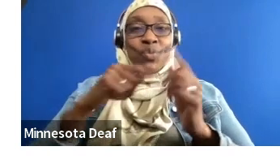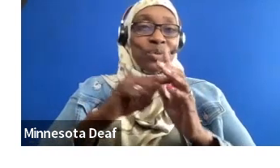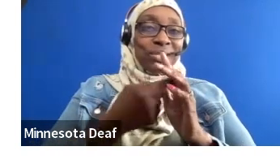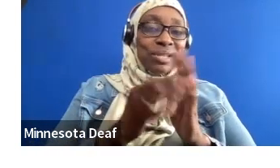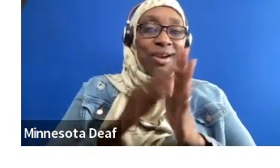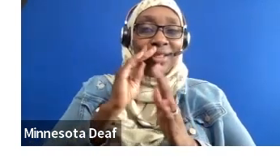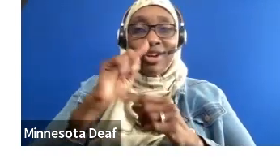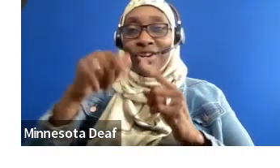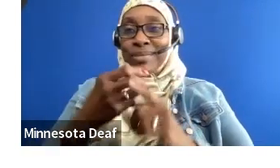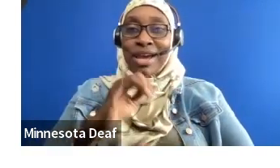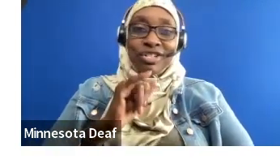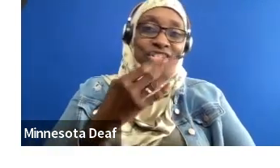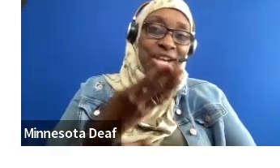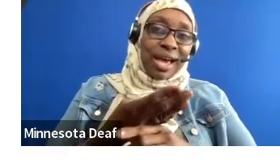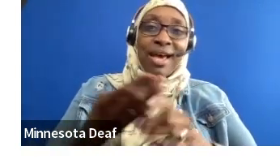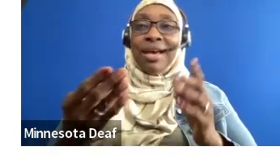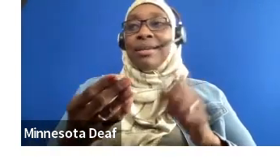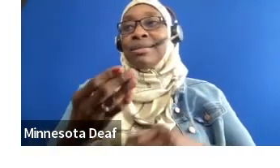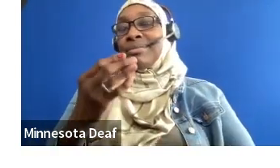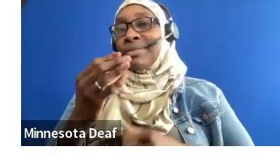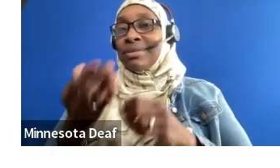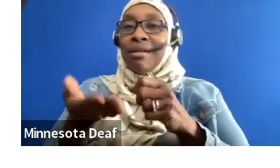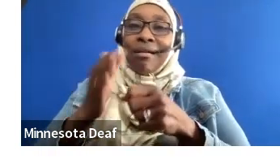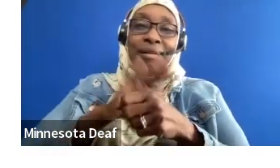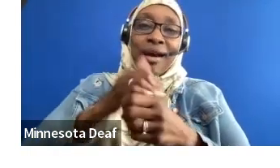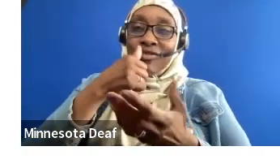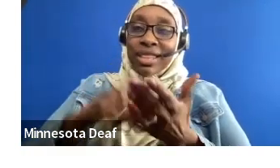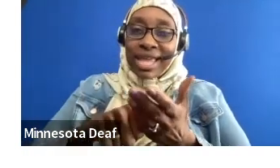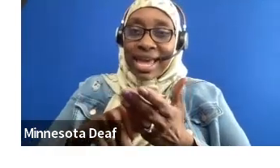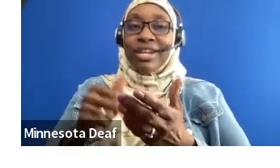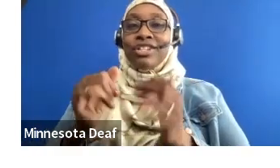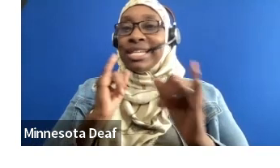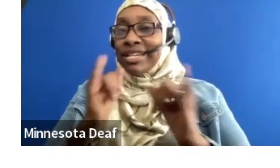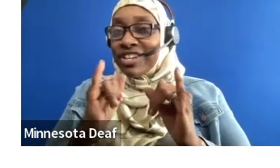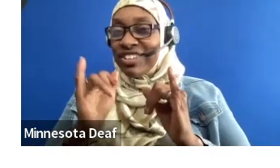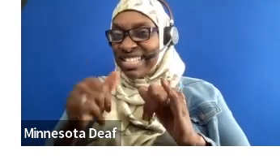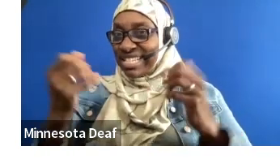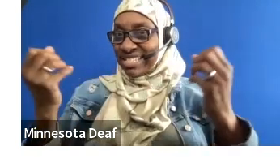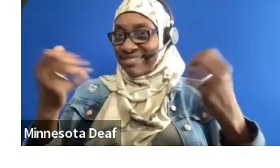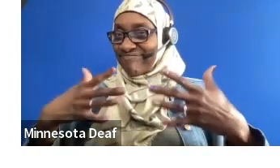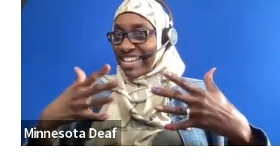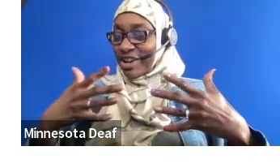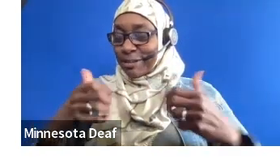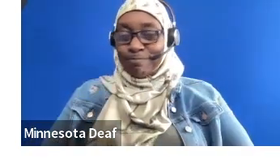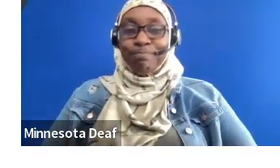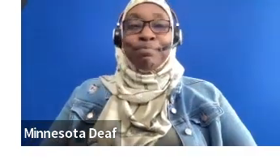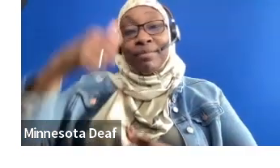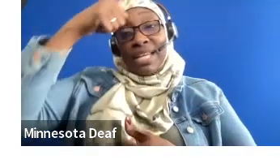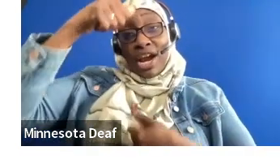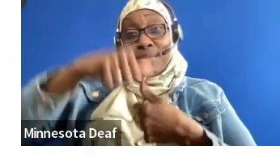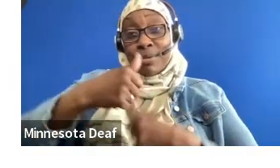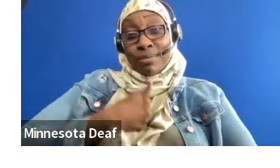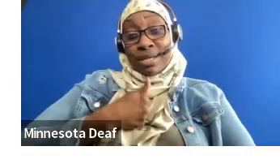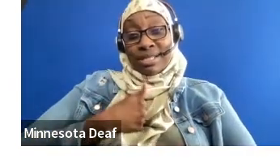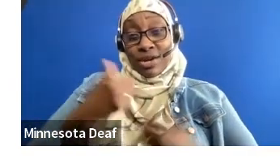all those things. So I partnered with an organization that I was a part of when I was a youth, right? Very similar to PYD. They're called Opportunity